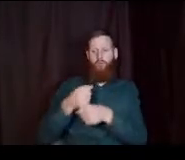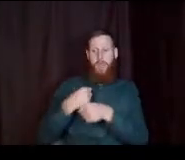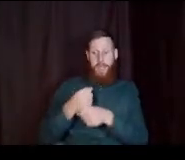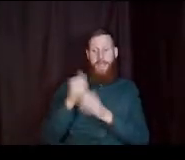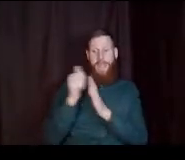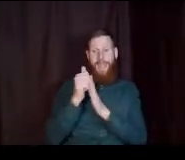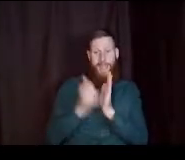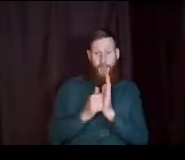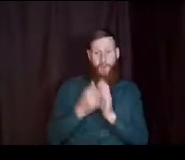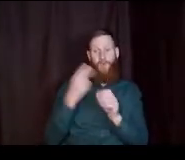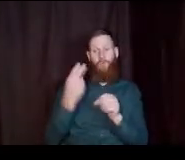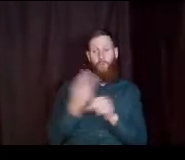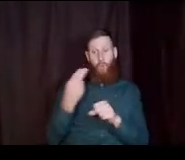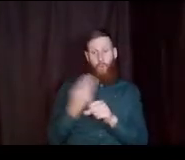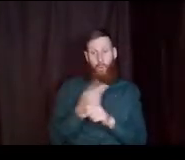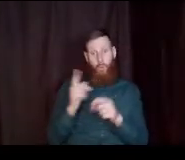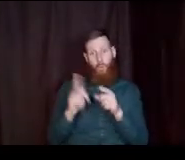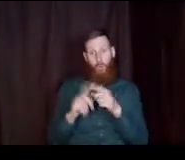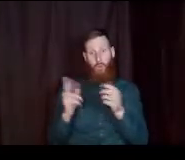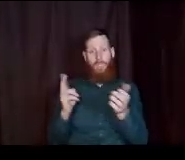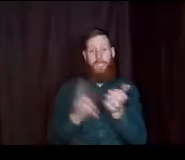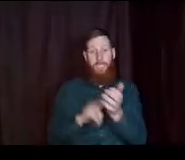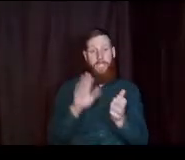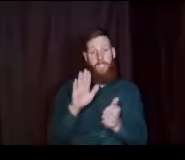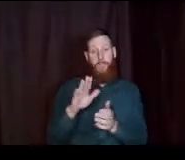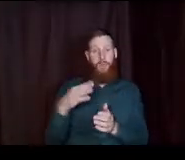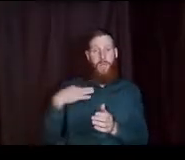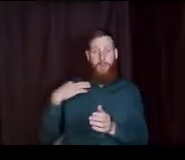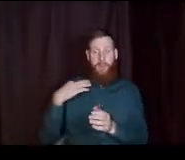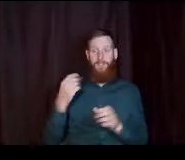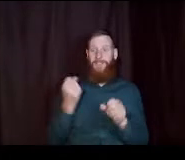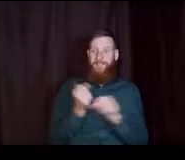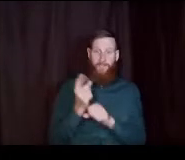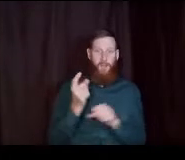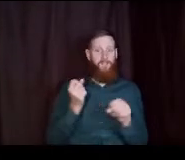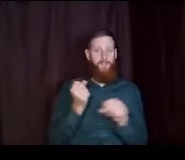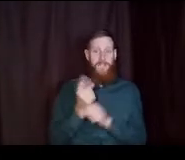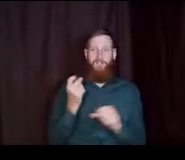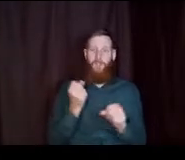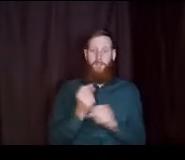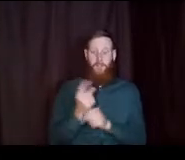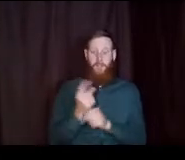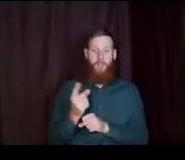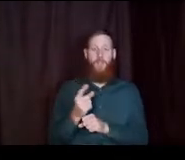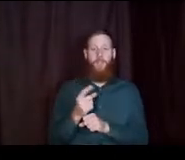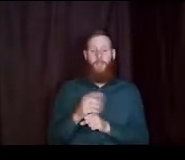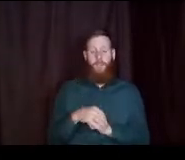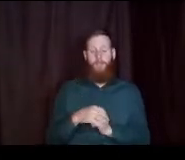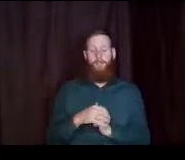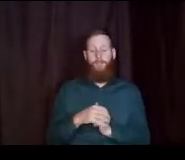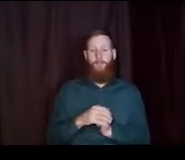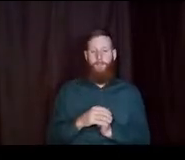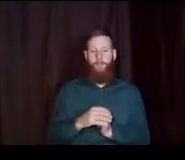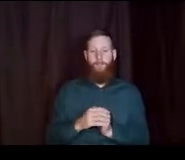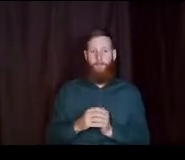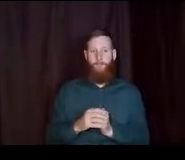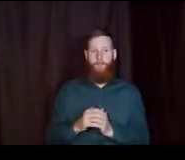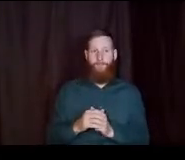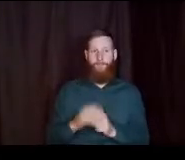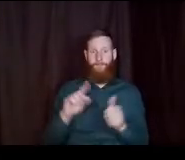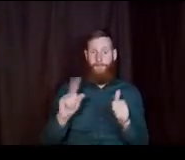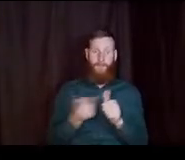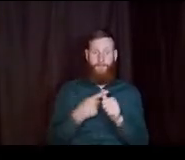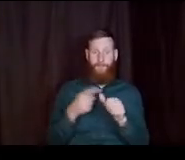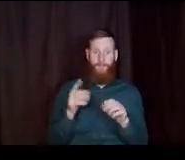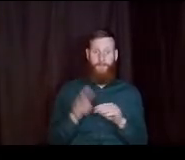that's what you're going to use to sign your application. year after year. And so it's one of the things. that is the first step.